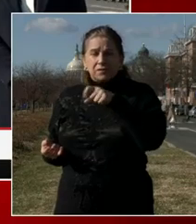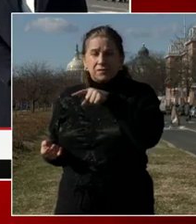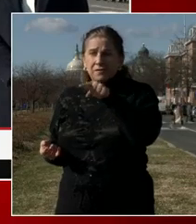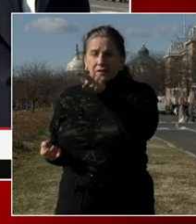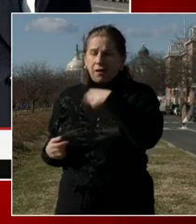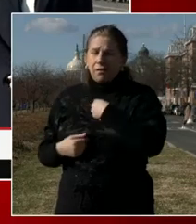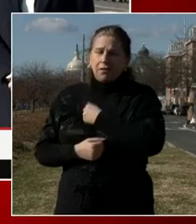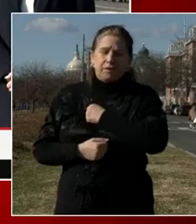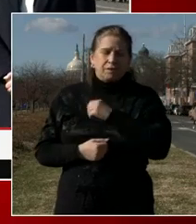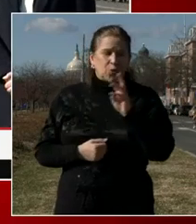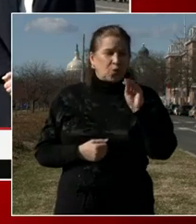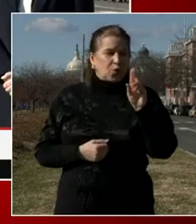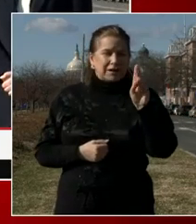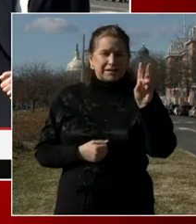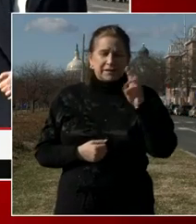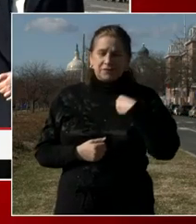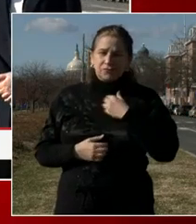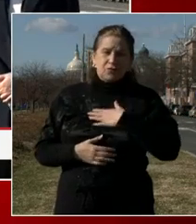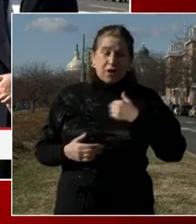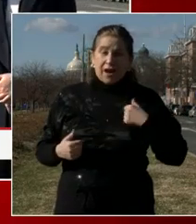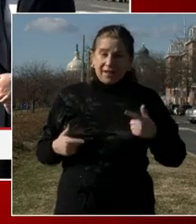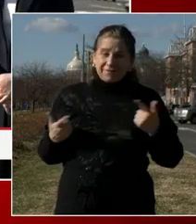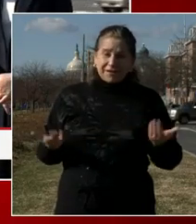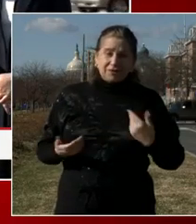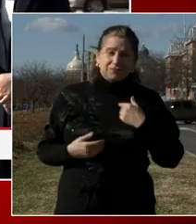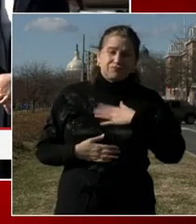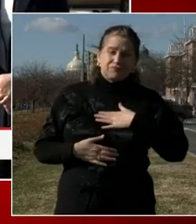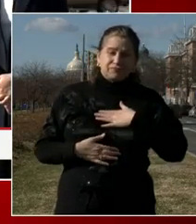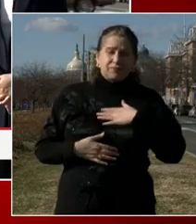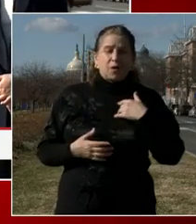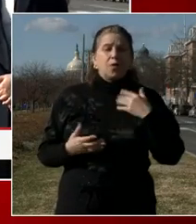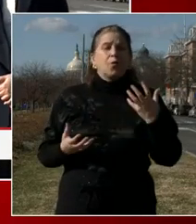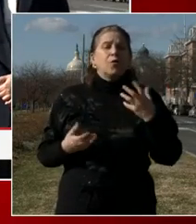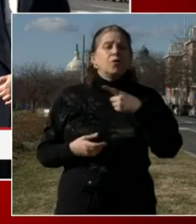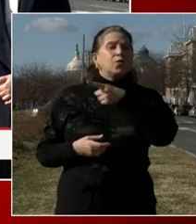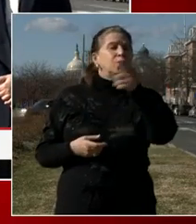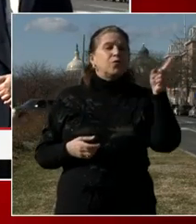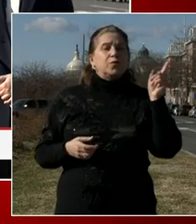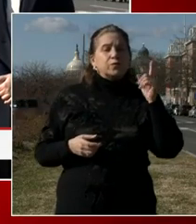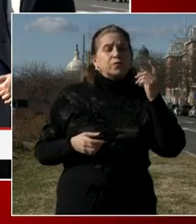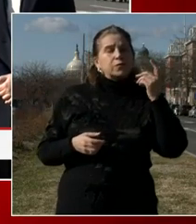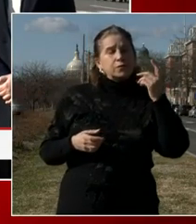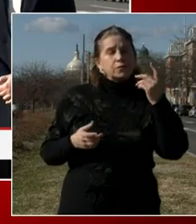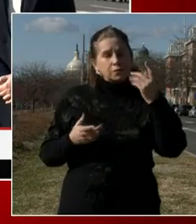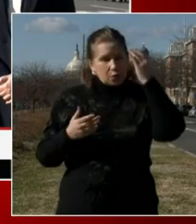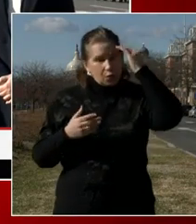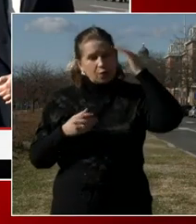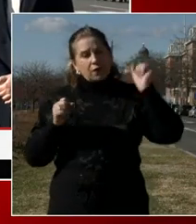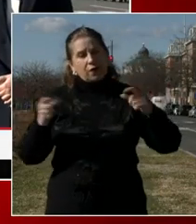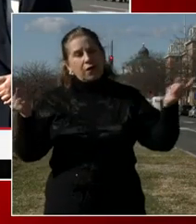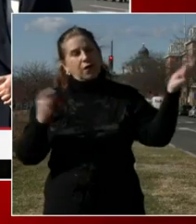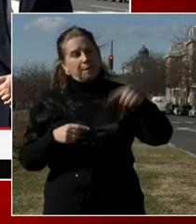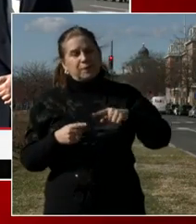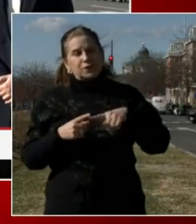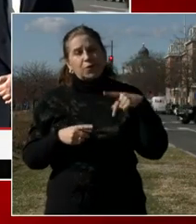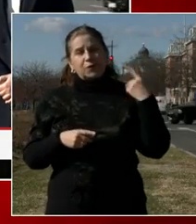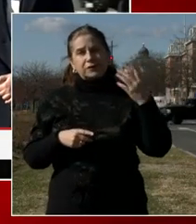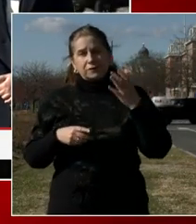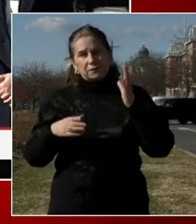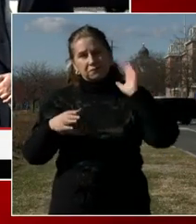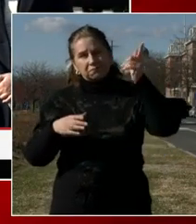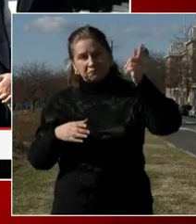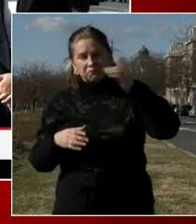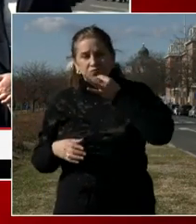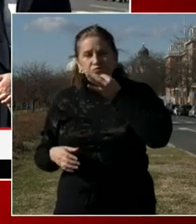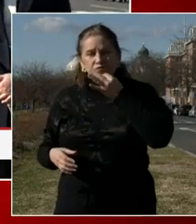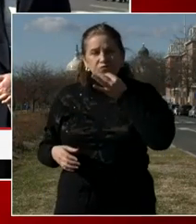It's a great destination, and it's a reason why we want individuals to want to come to Washington on a regular basis. Now monuments, memorials, and